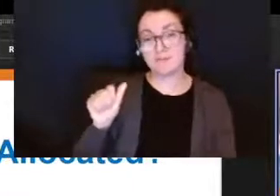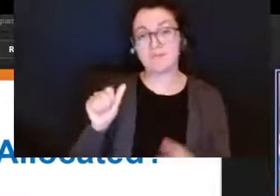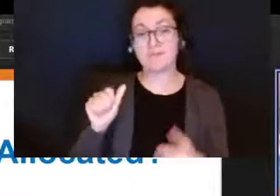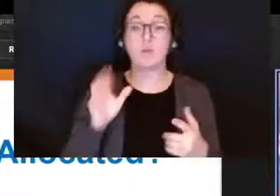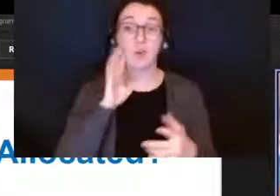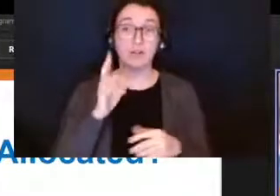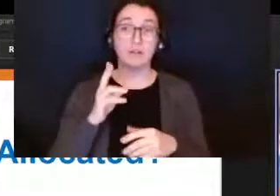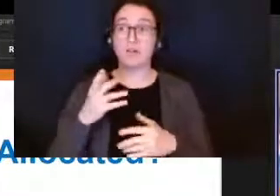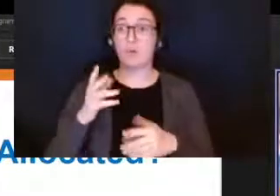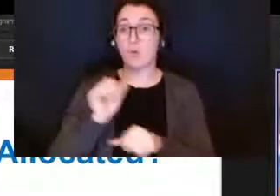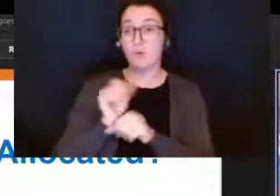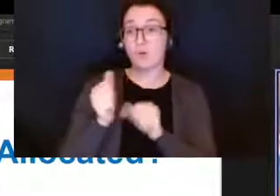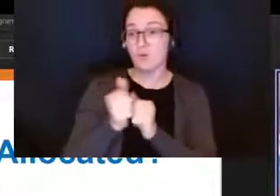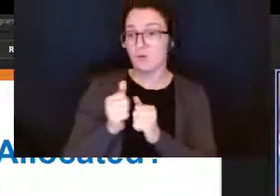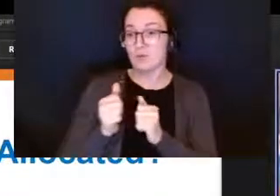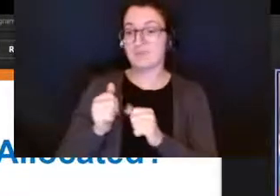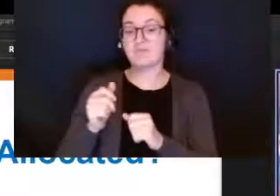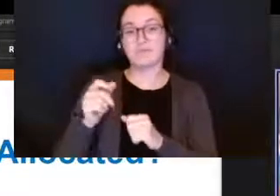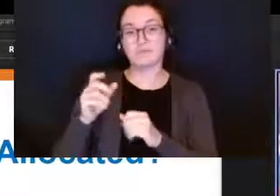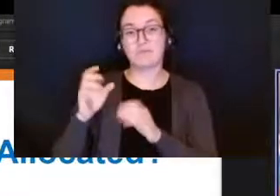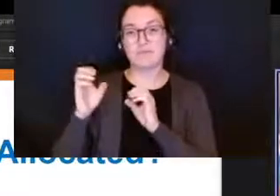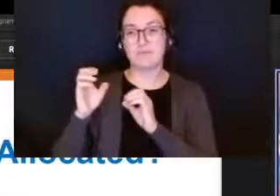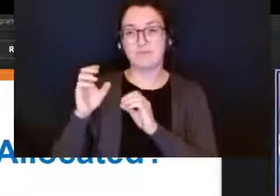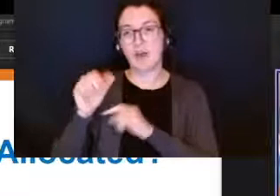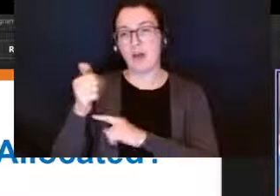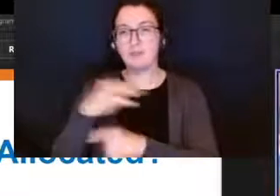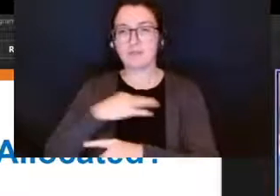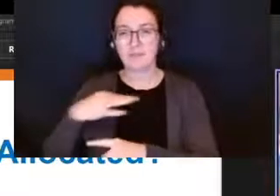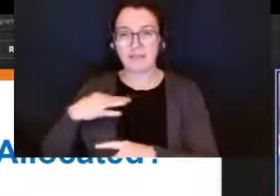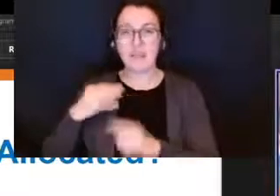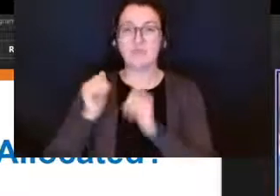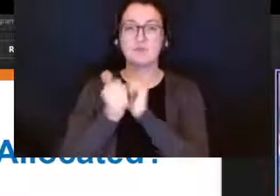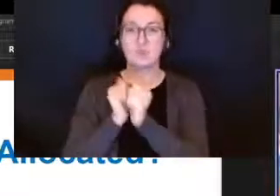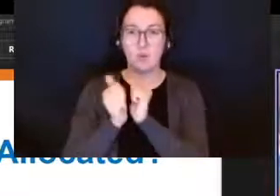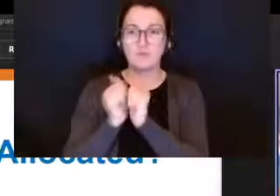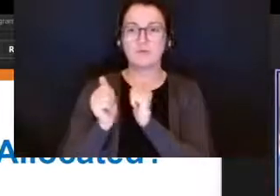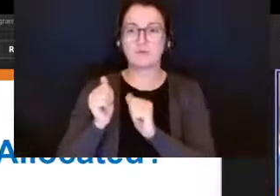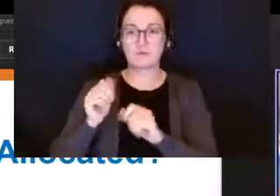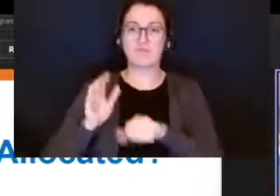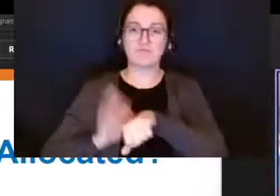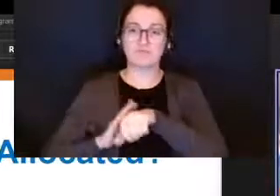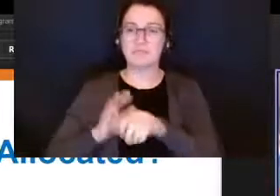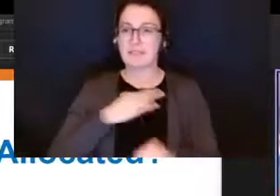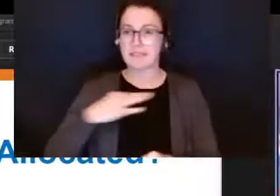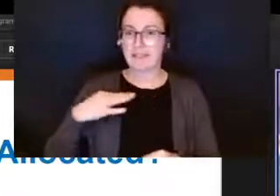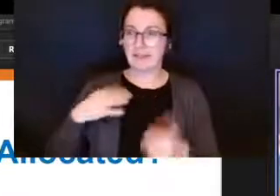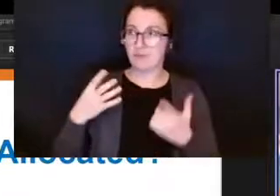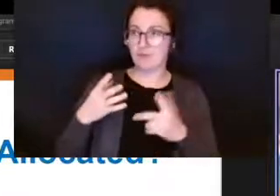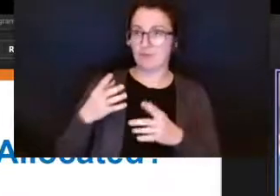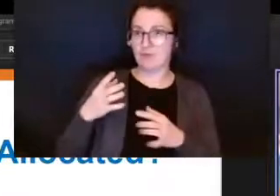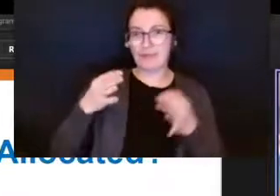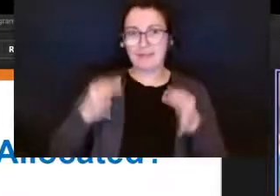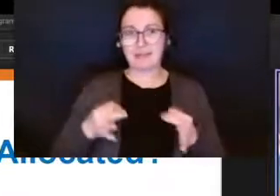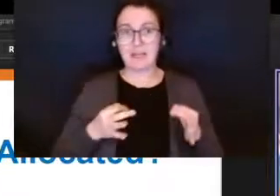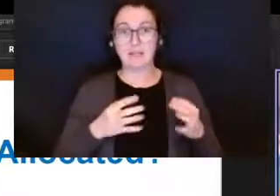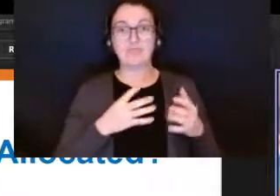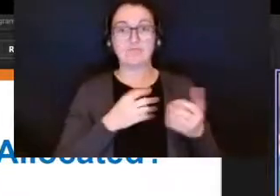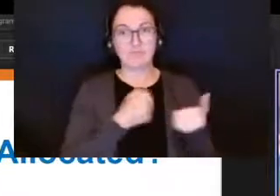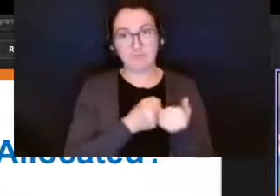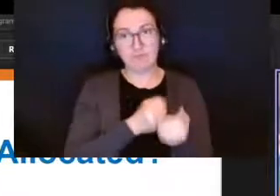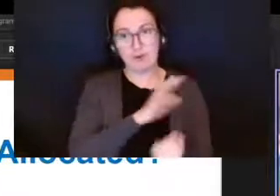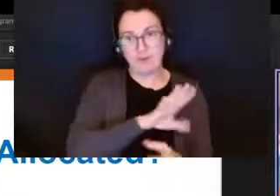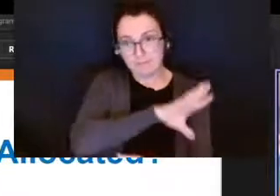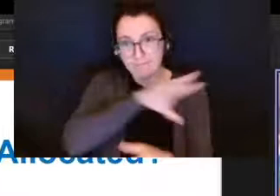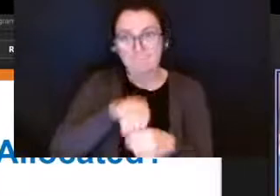staff to determine the most appropriate level of support for students schools will support independence for students by